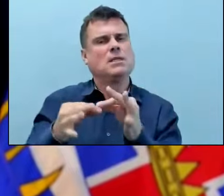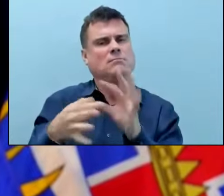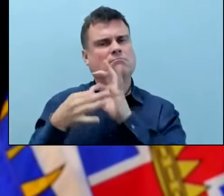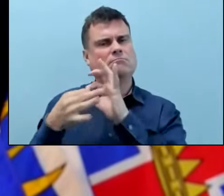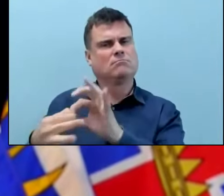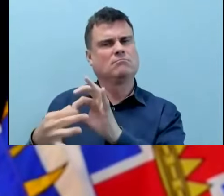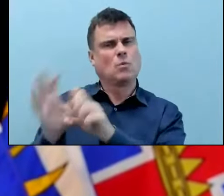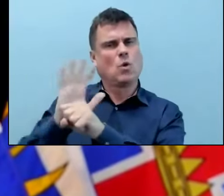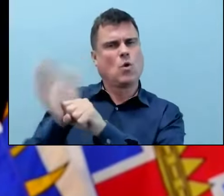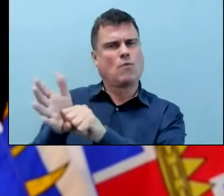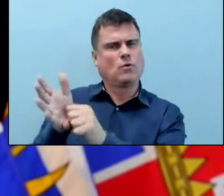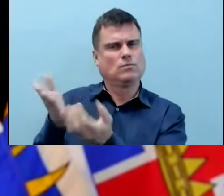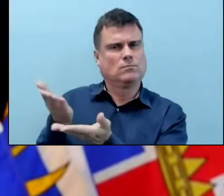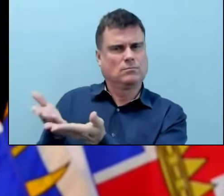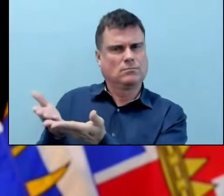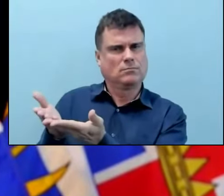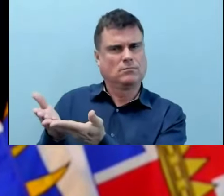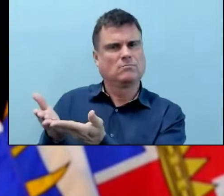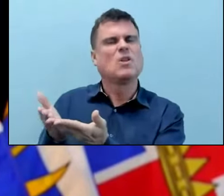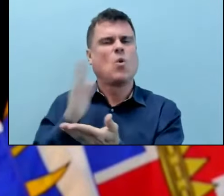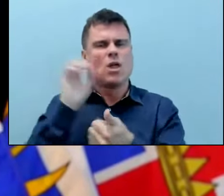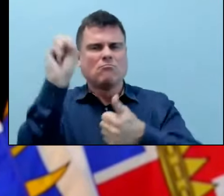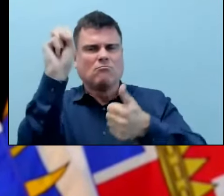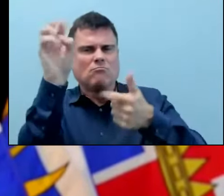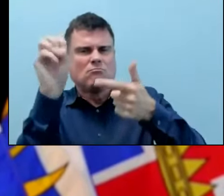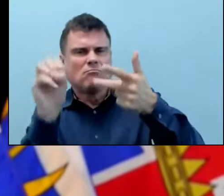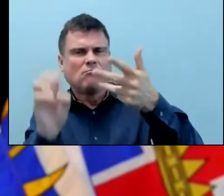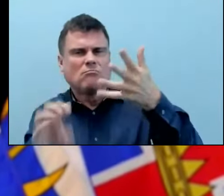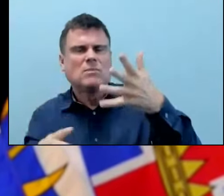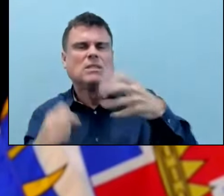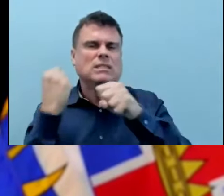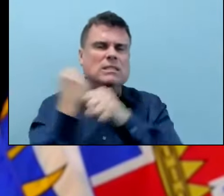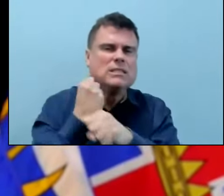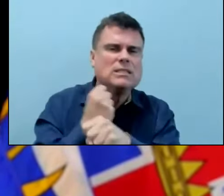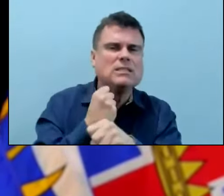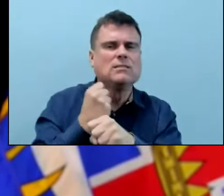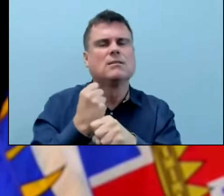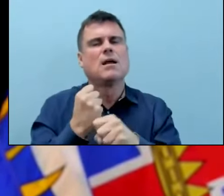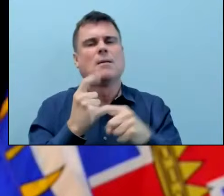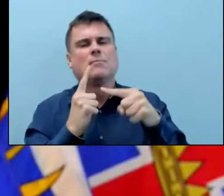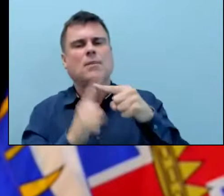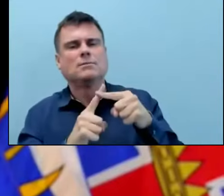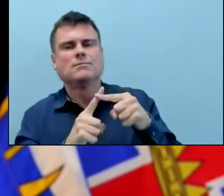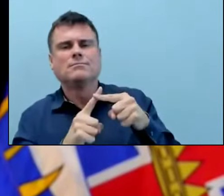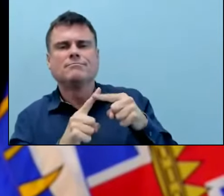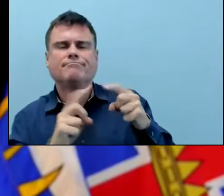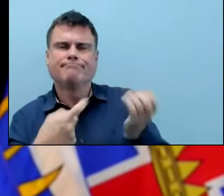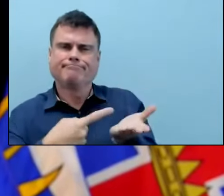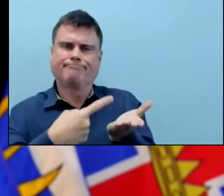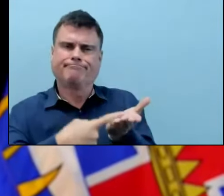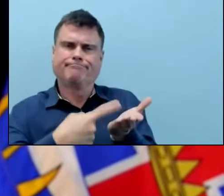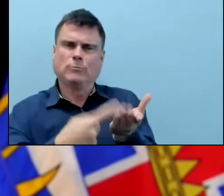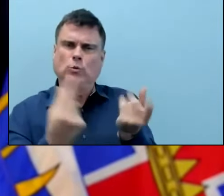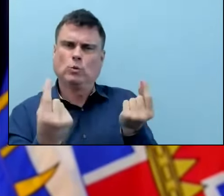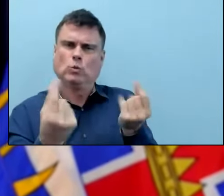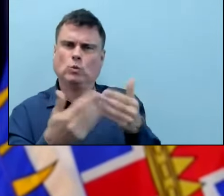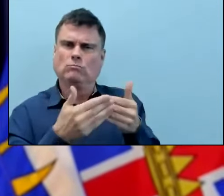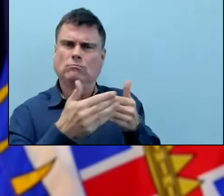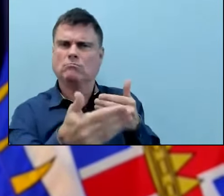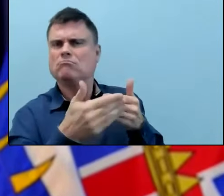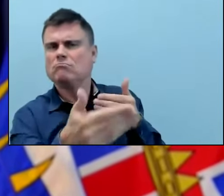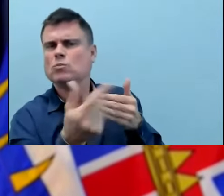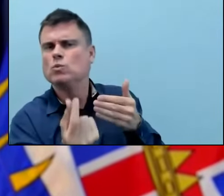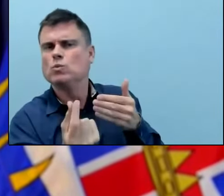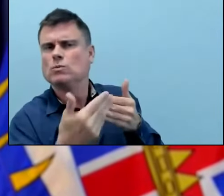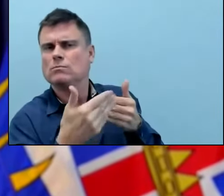and go through some of the data and talk about the measures that we're going to have coming up in the next